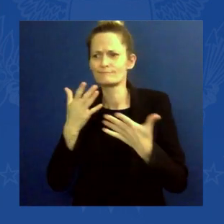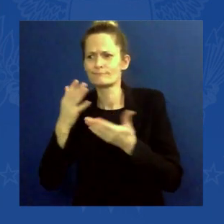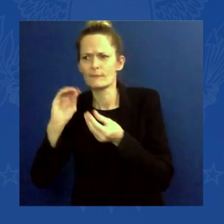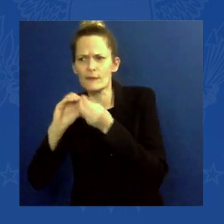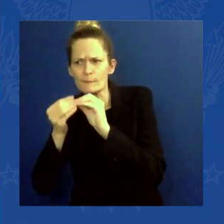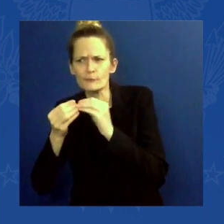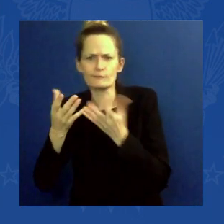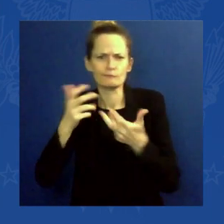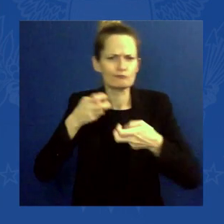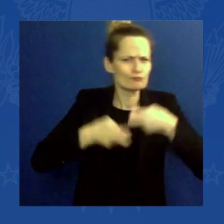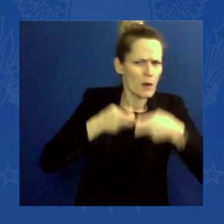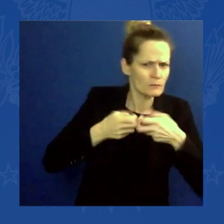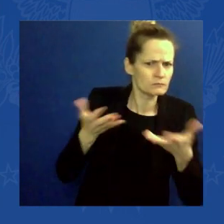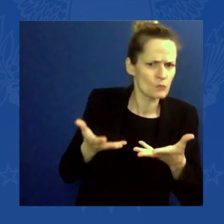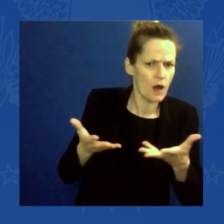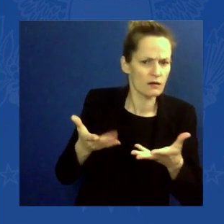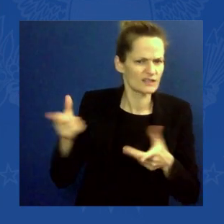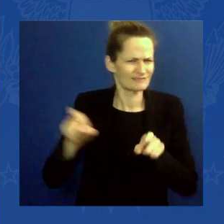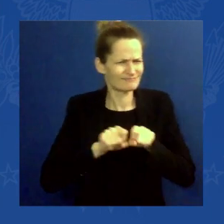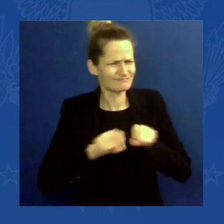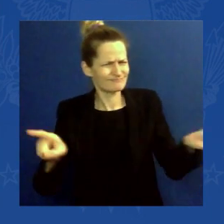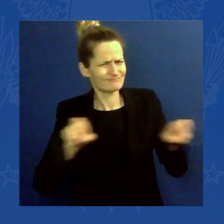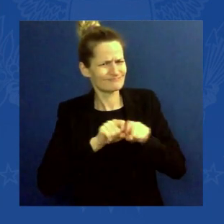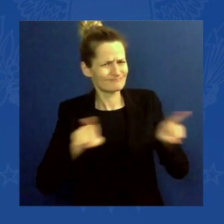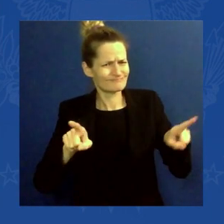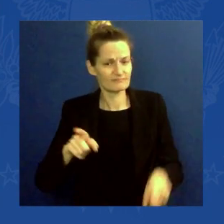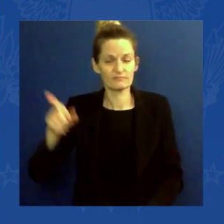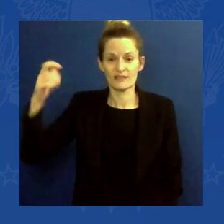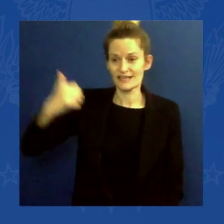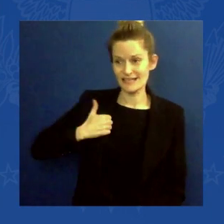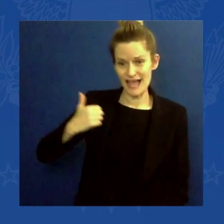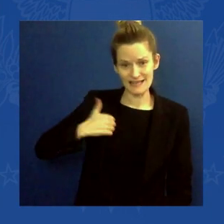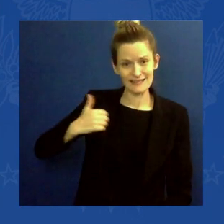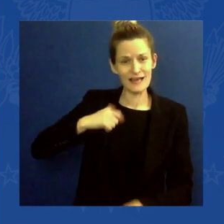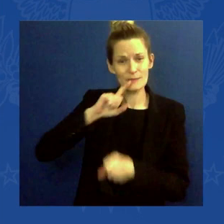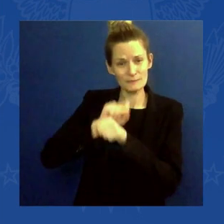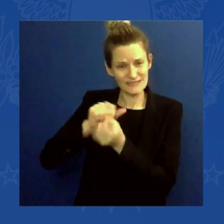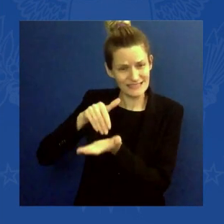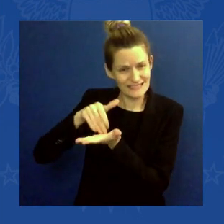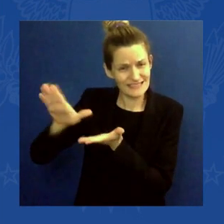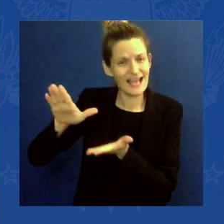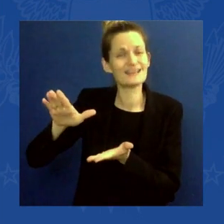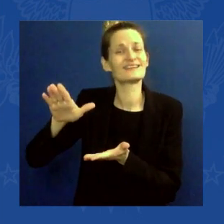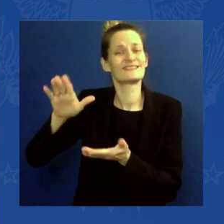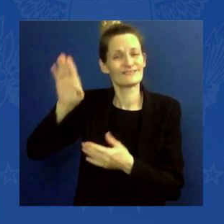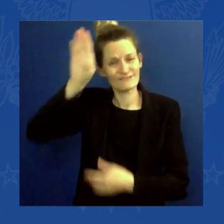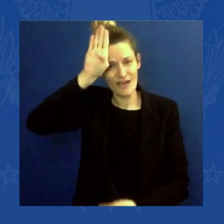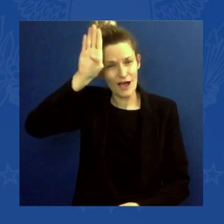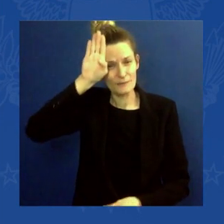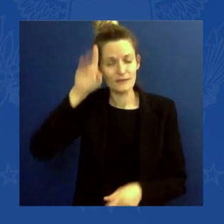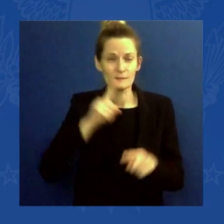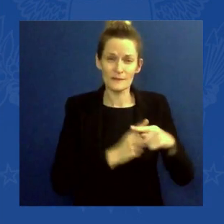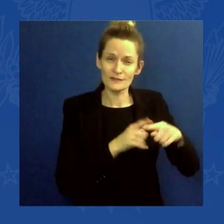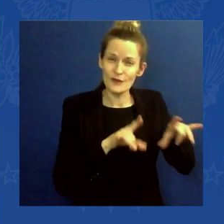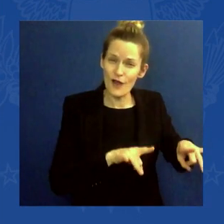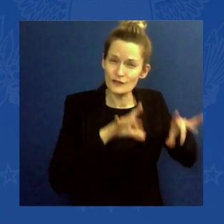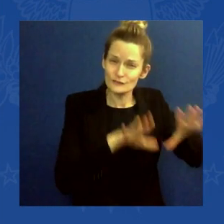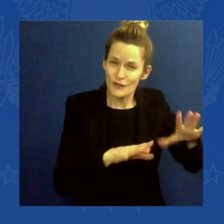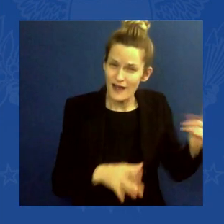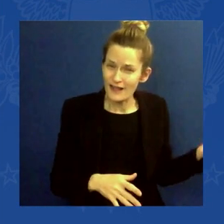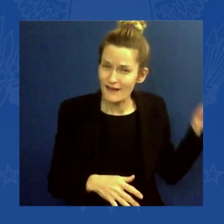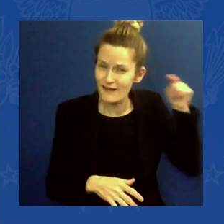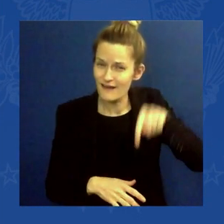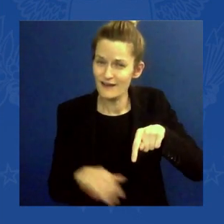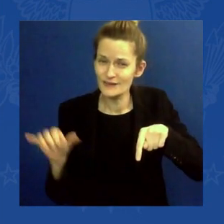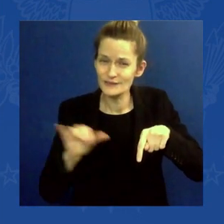as aircraft. And my Build Back Better plan includes billions of dollars for wildfire preparedness, resilience,